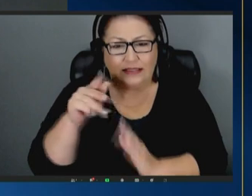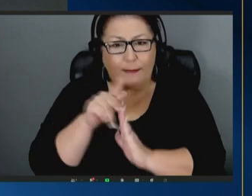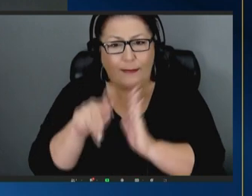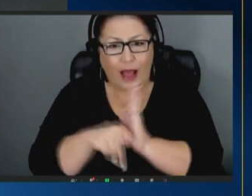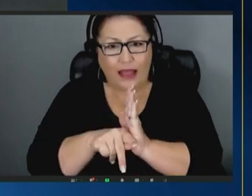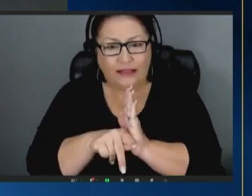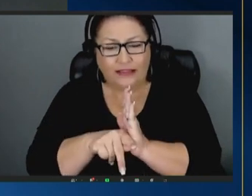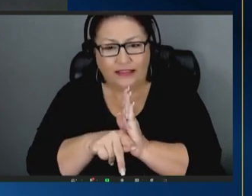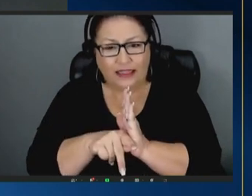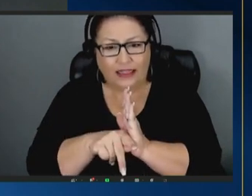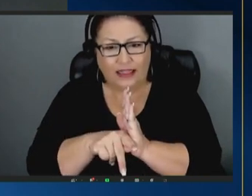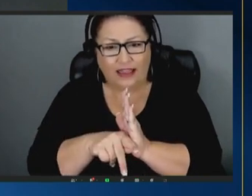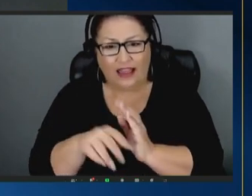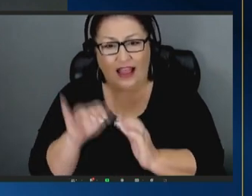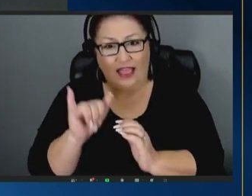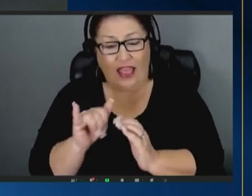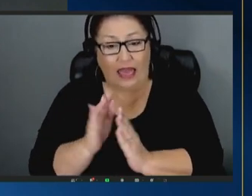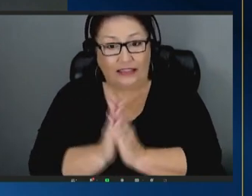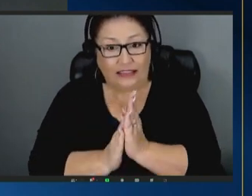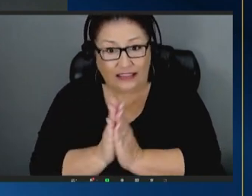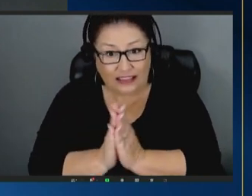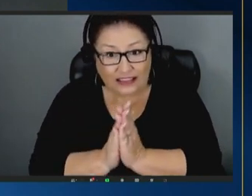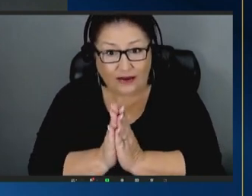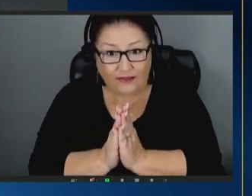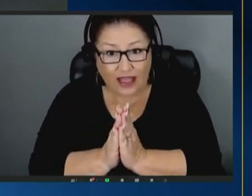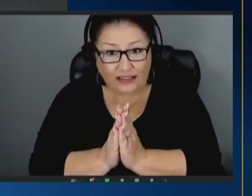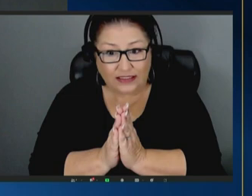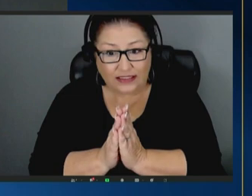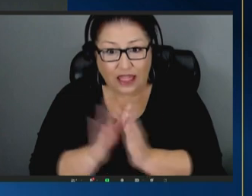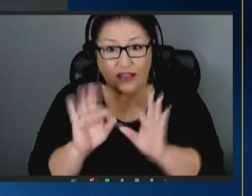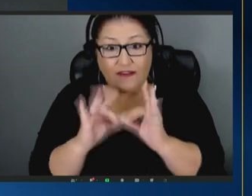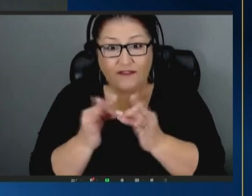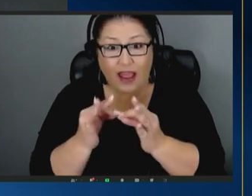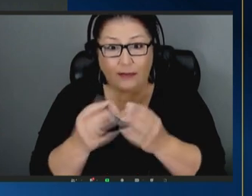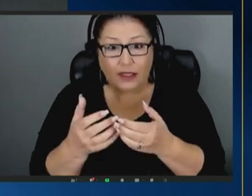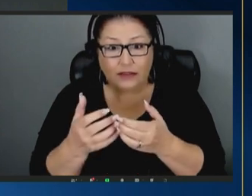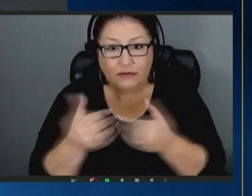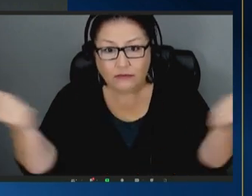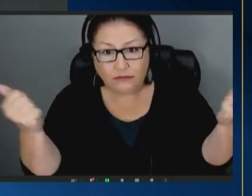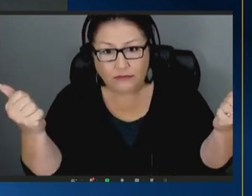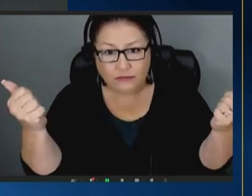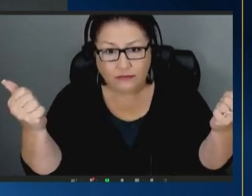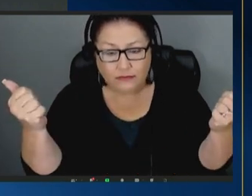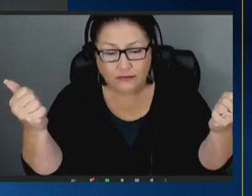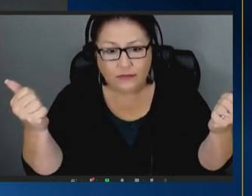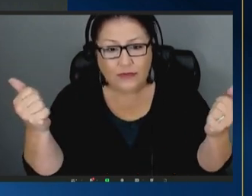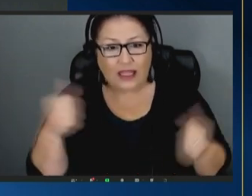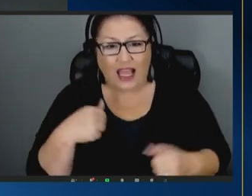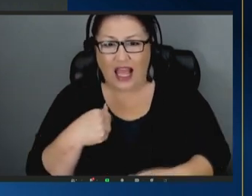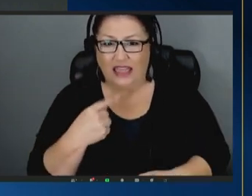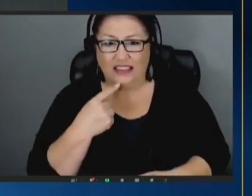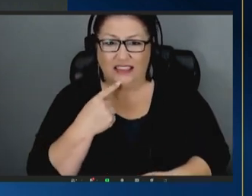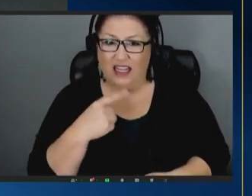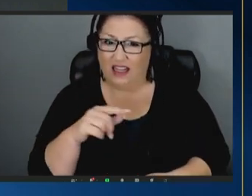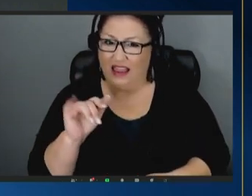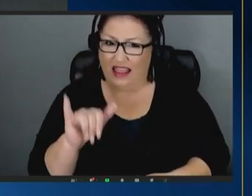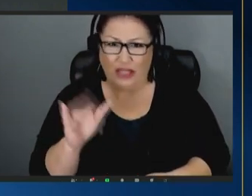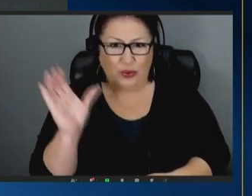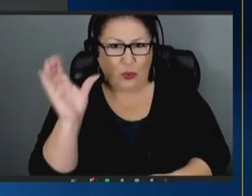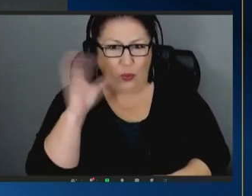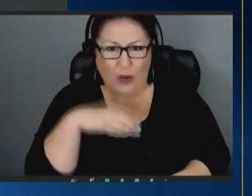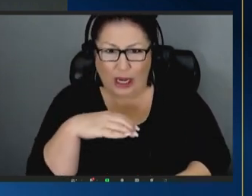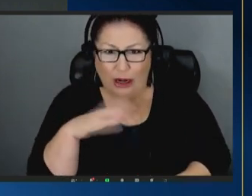incentivizes ripping families apart i said this is really weird even by